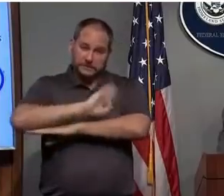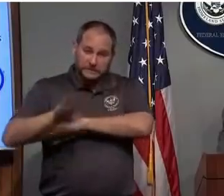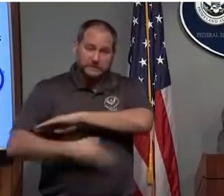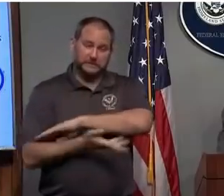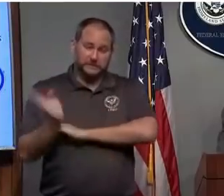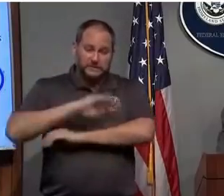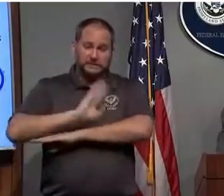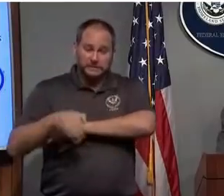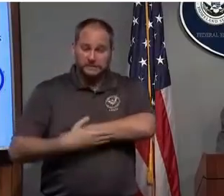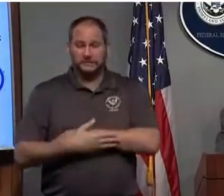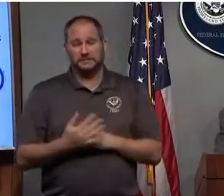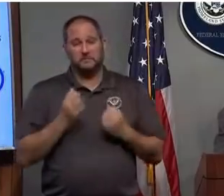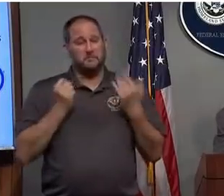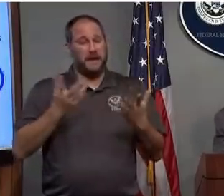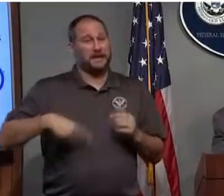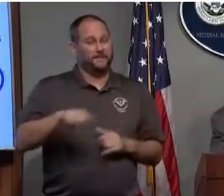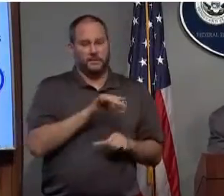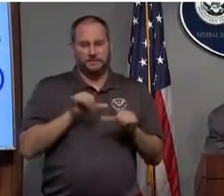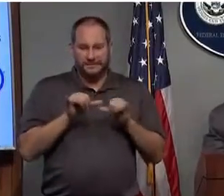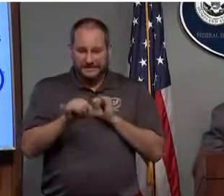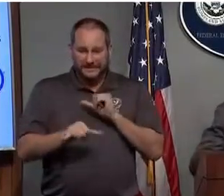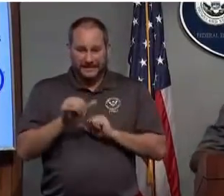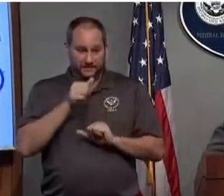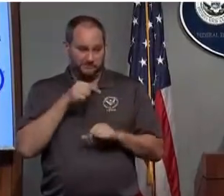sheltered in place for many days. Thank you.